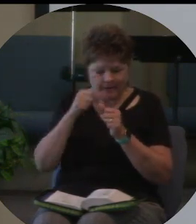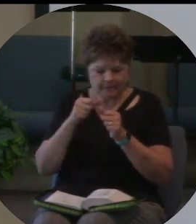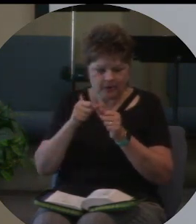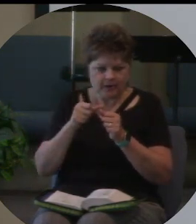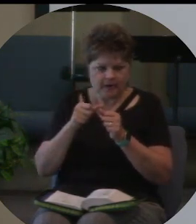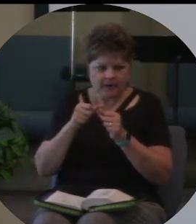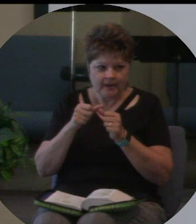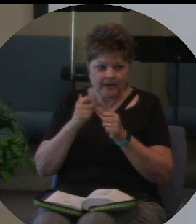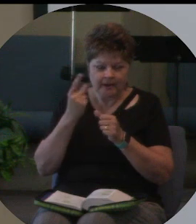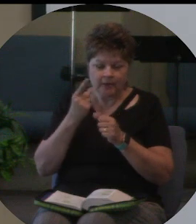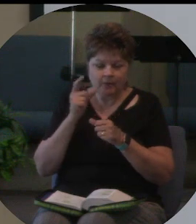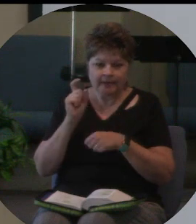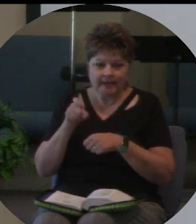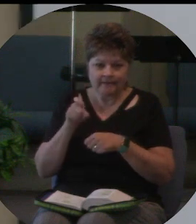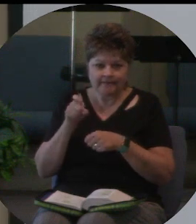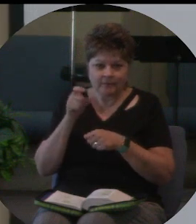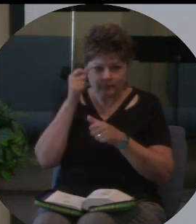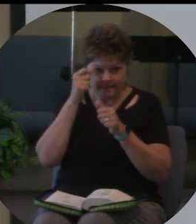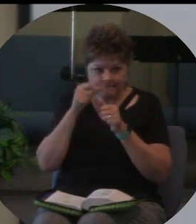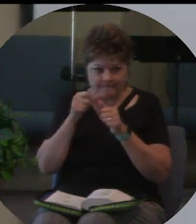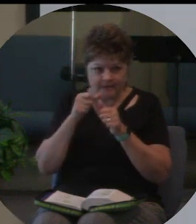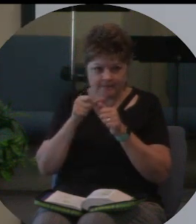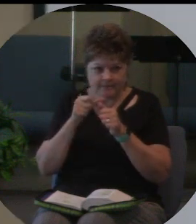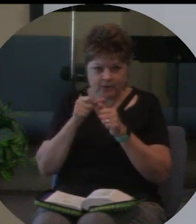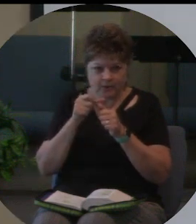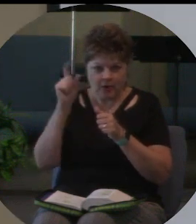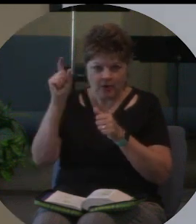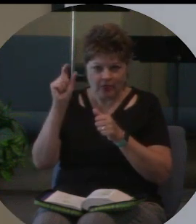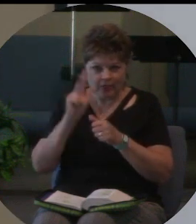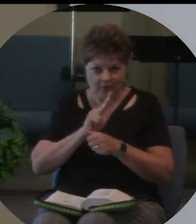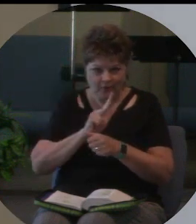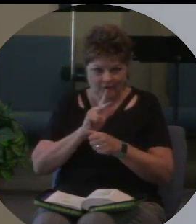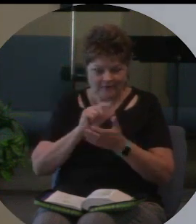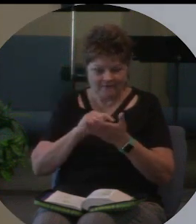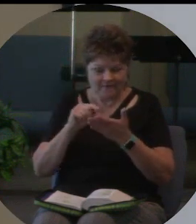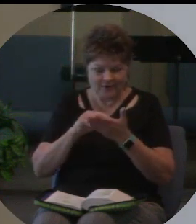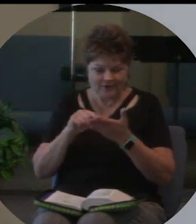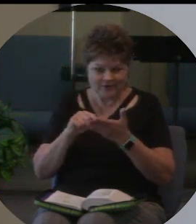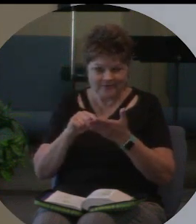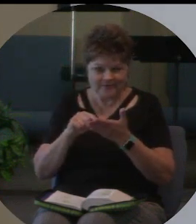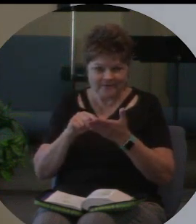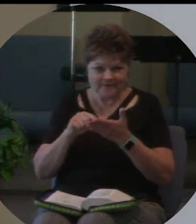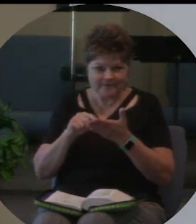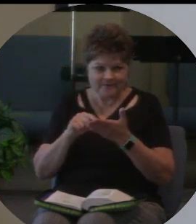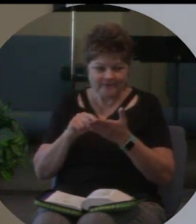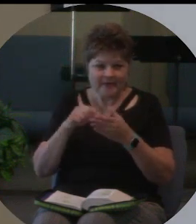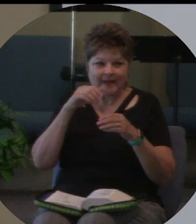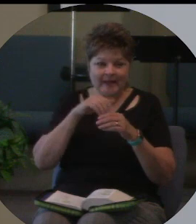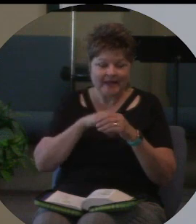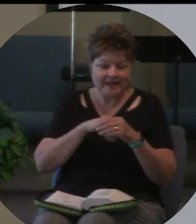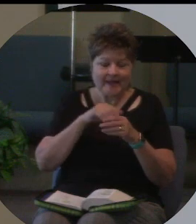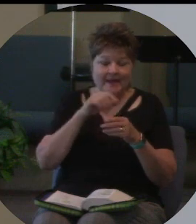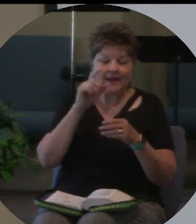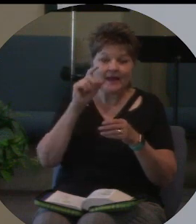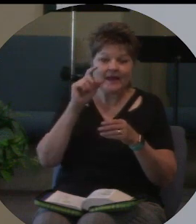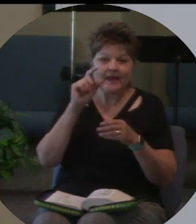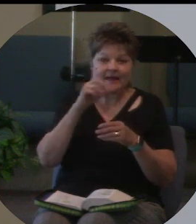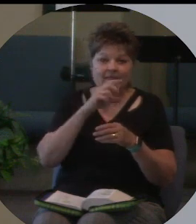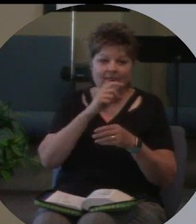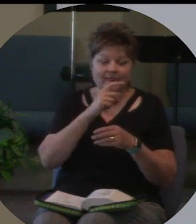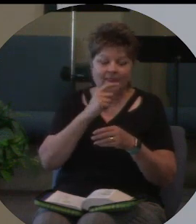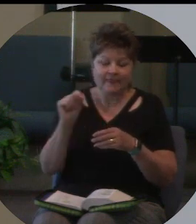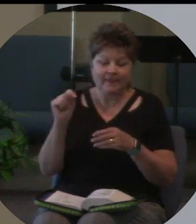And you only have to remember a third of a verse. In the beginning, God.